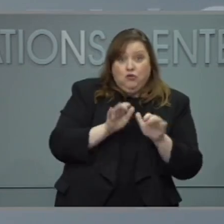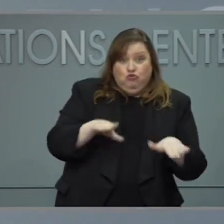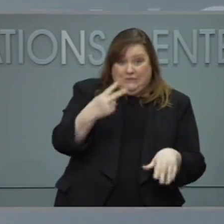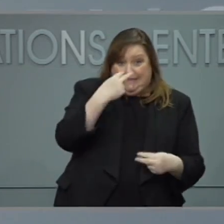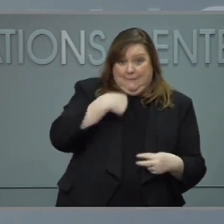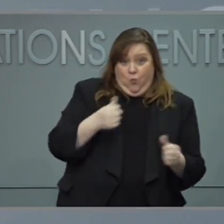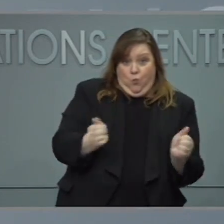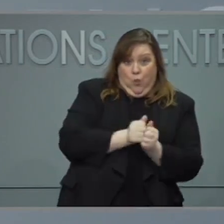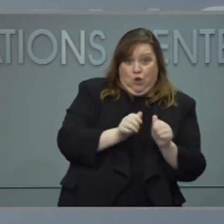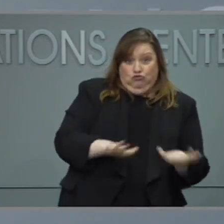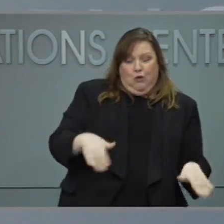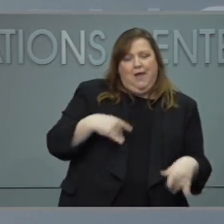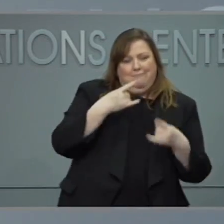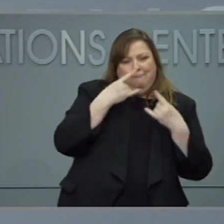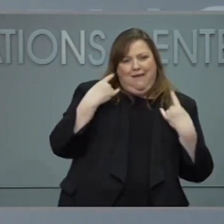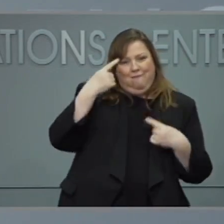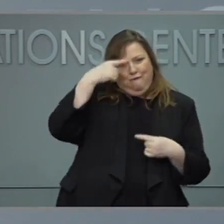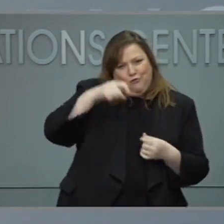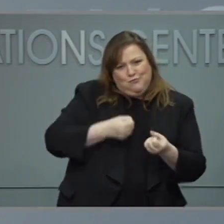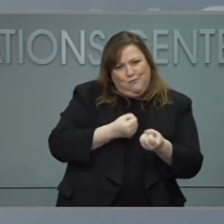still will be wearing a mask. Thanks.